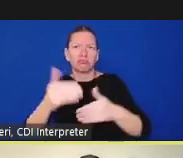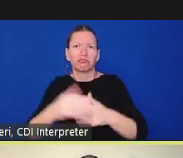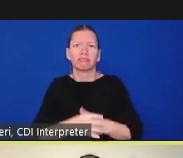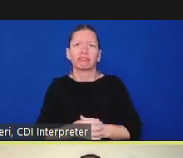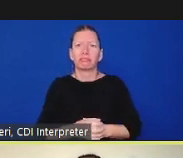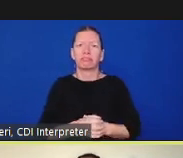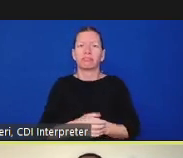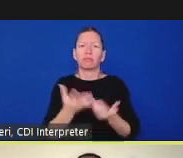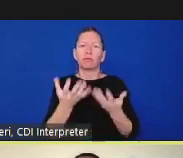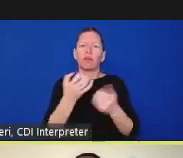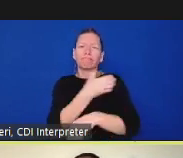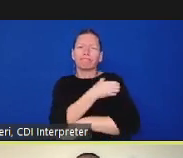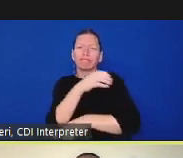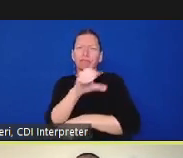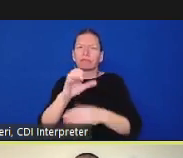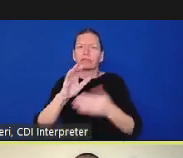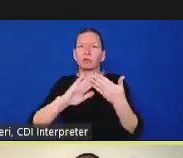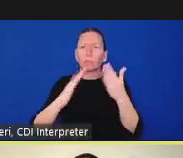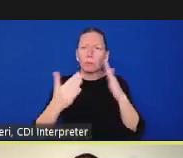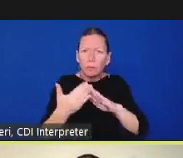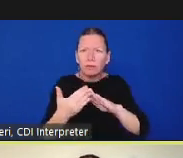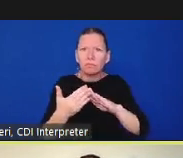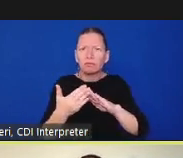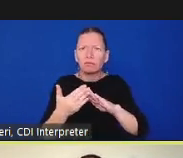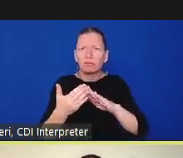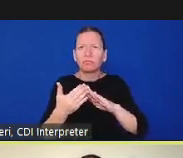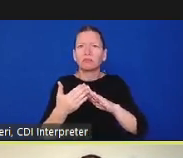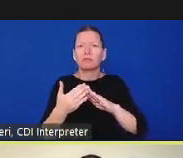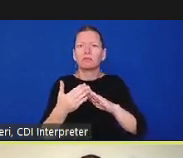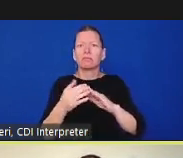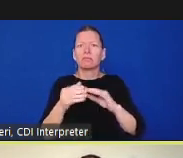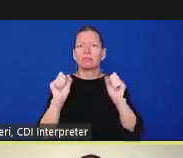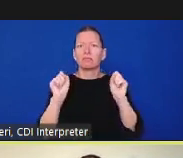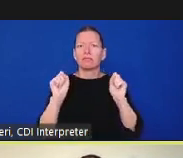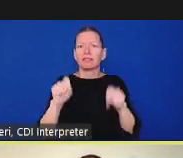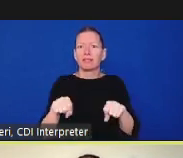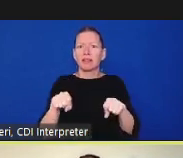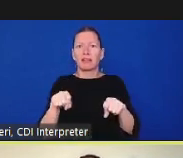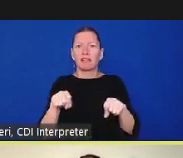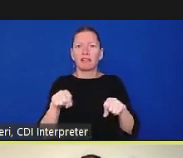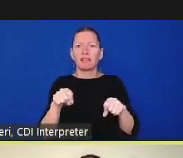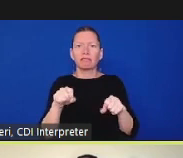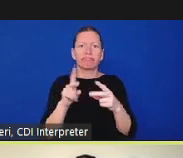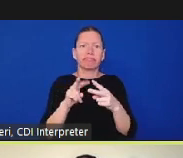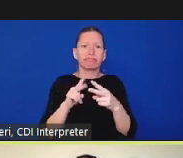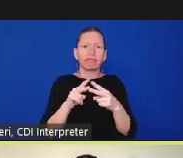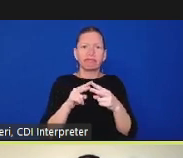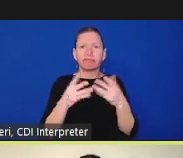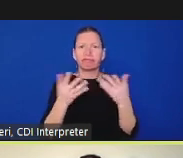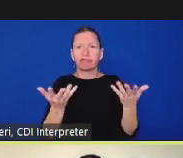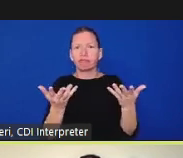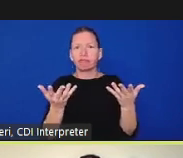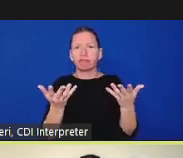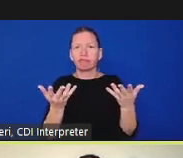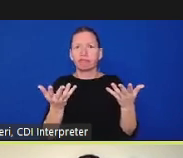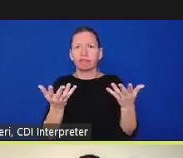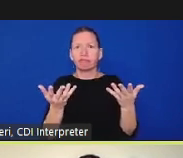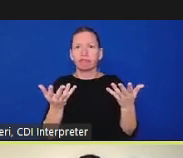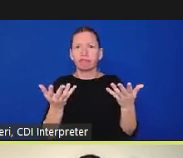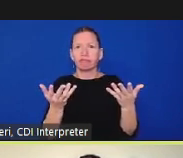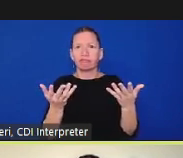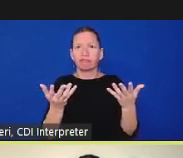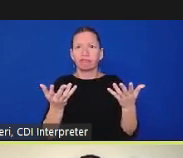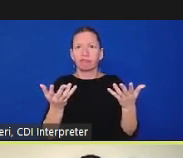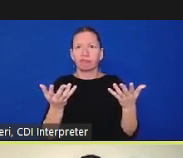let me slow down of either doing um one the auditor model or the